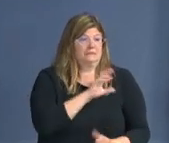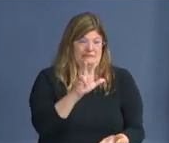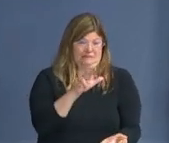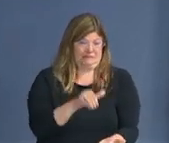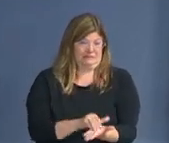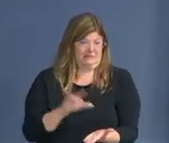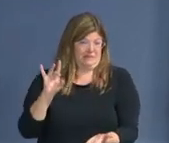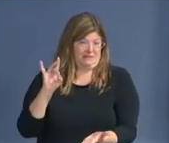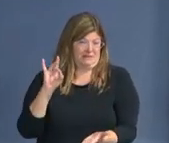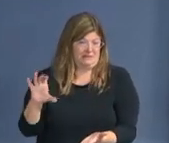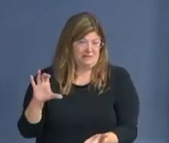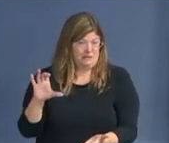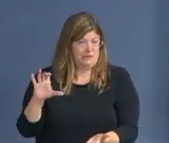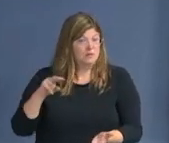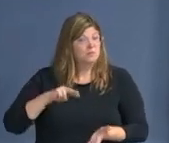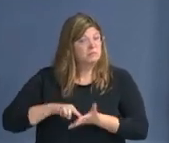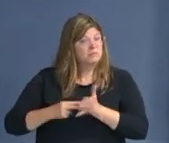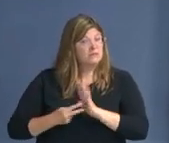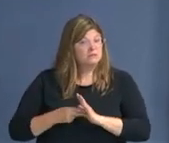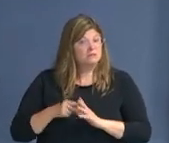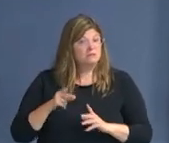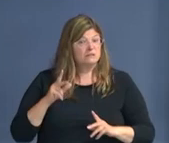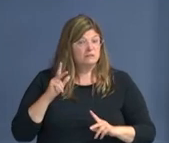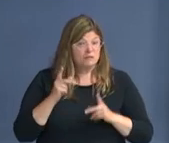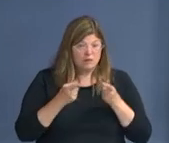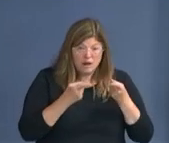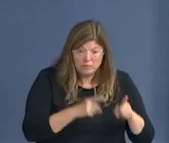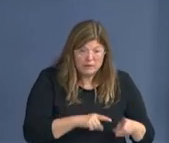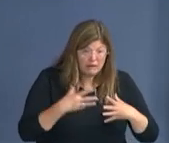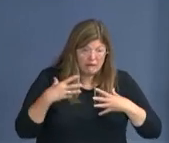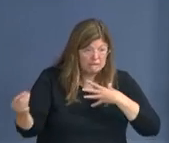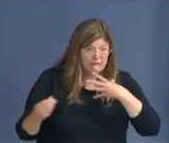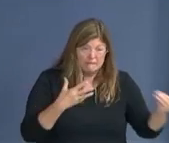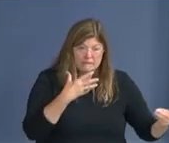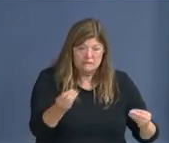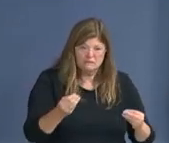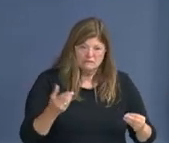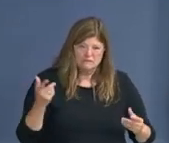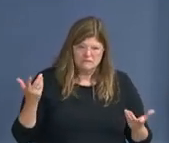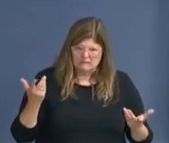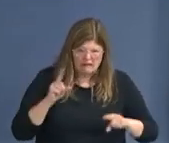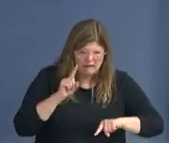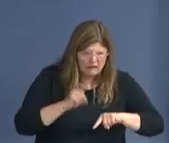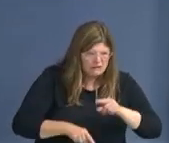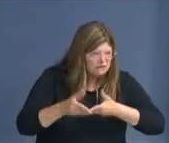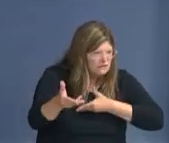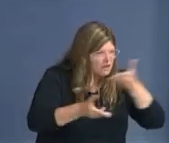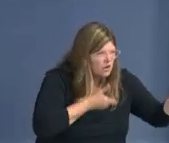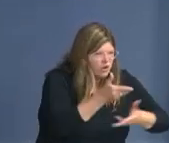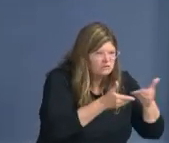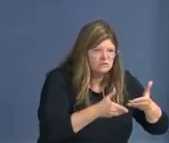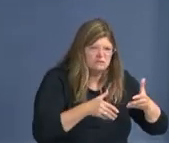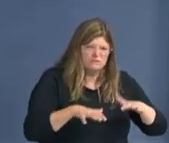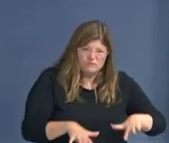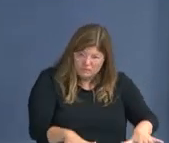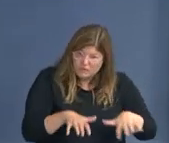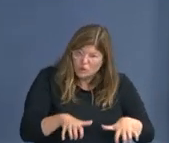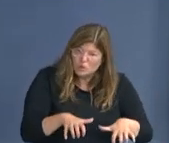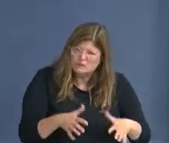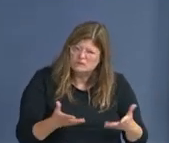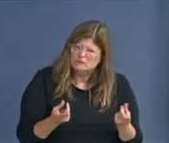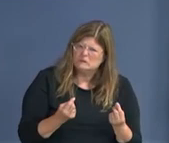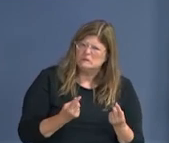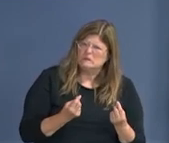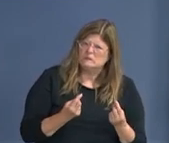a budget to the council that reflects what we need in public safety. That includes policing. That includes